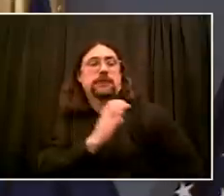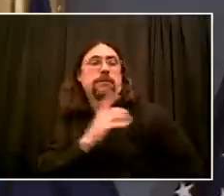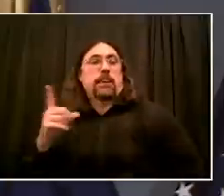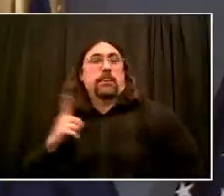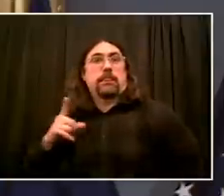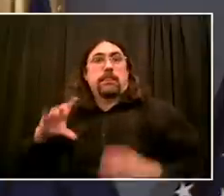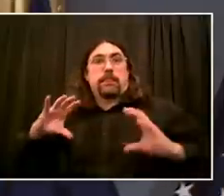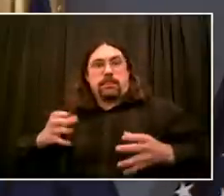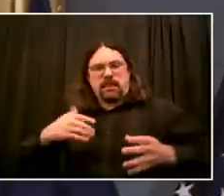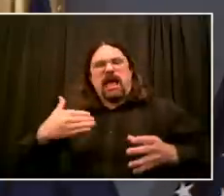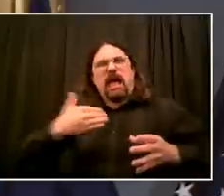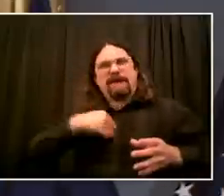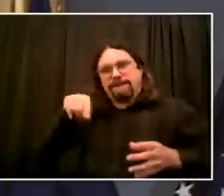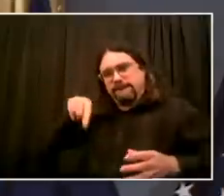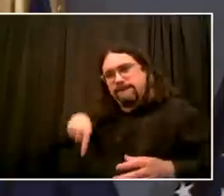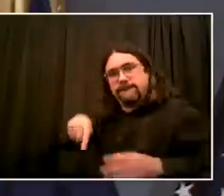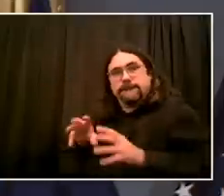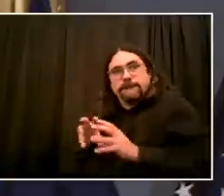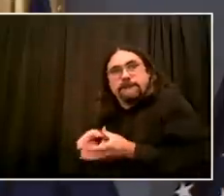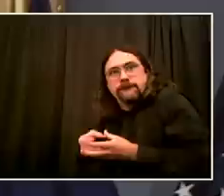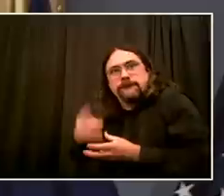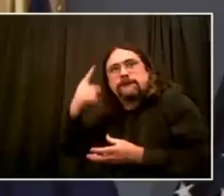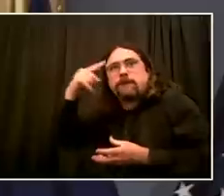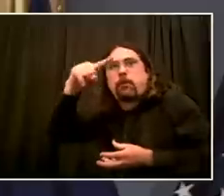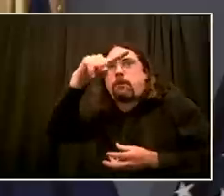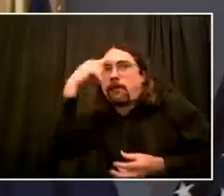are the voices that must be heard in this city.